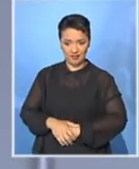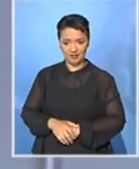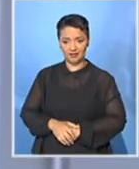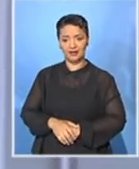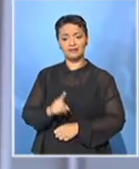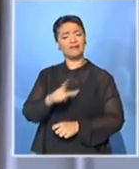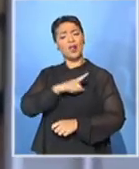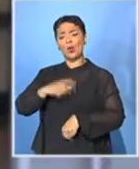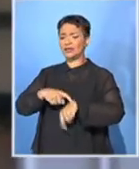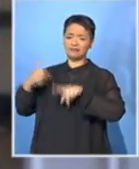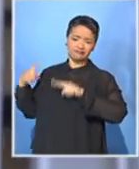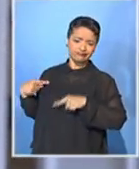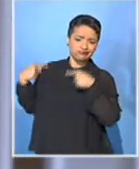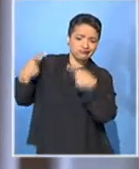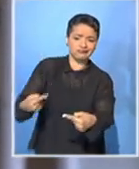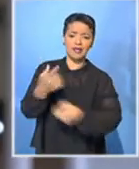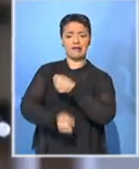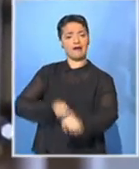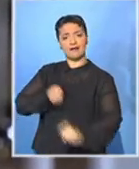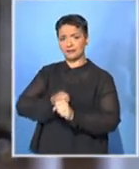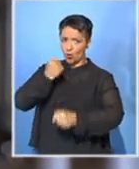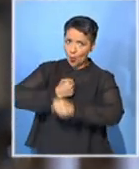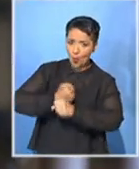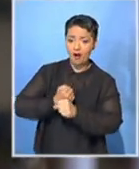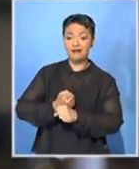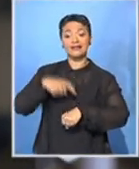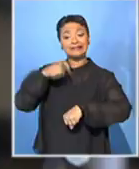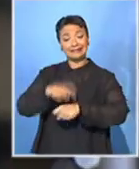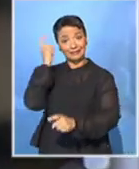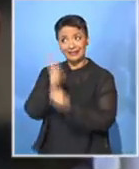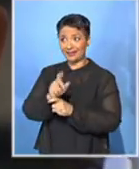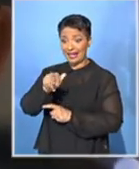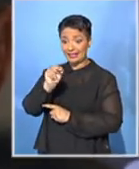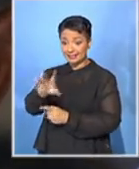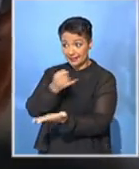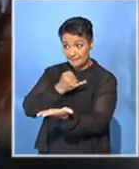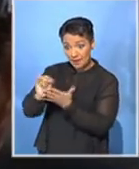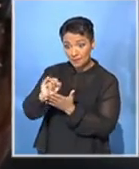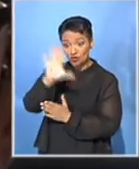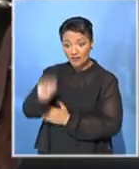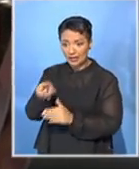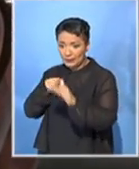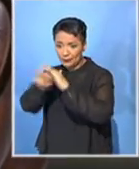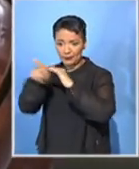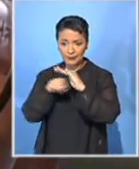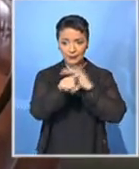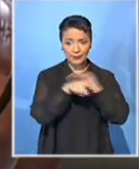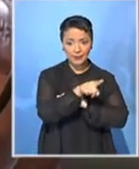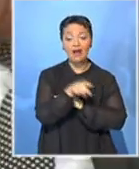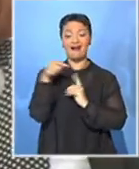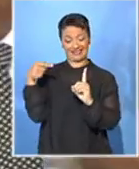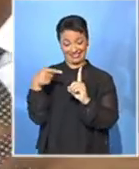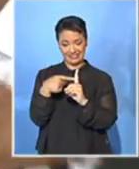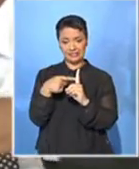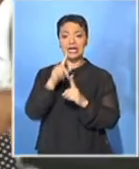ANC leader, he also held the organization together during difficult times. perhaps a lesson for the